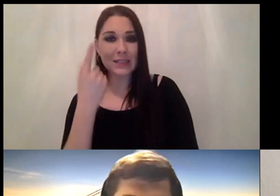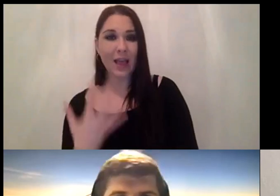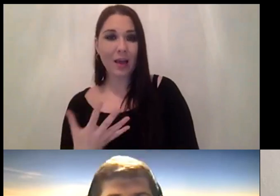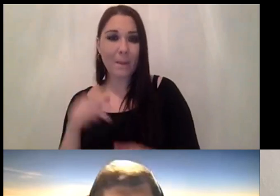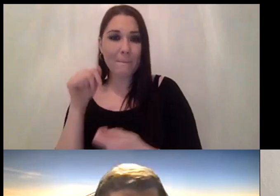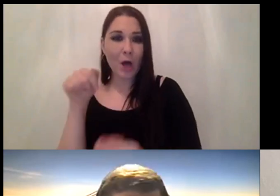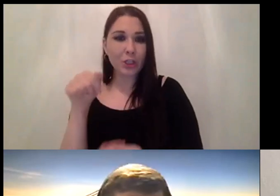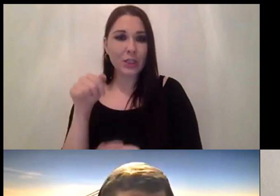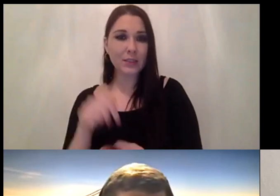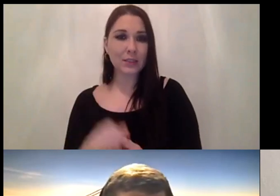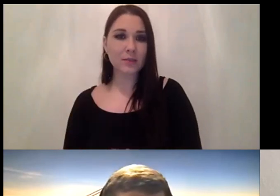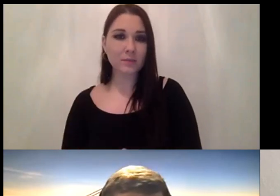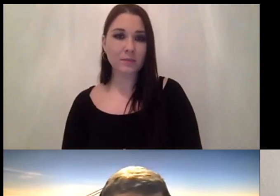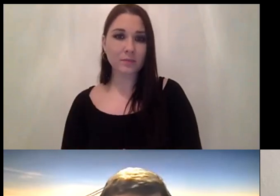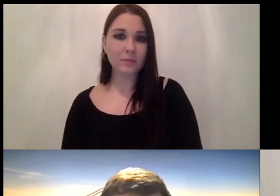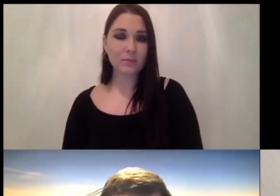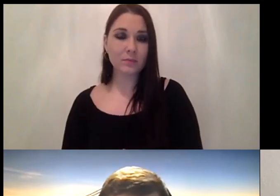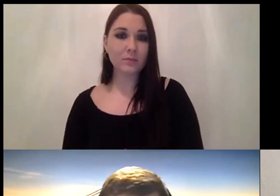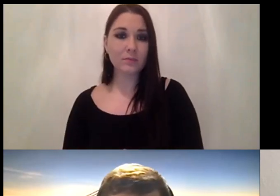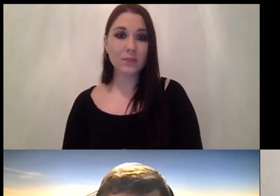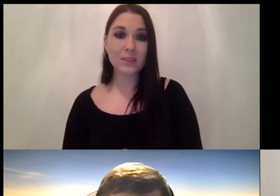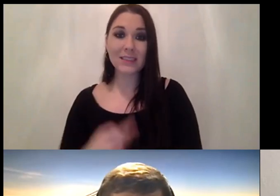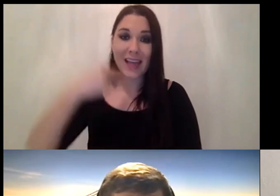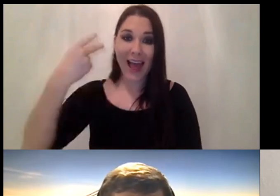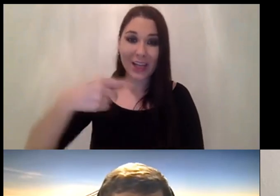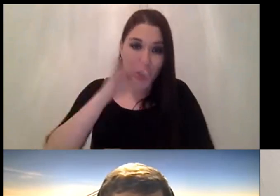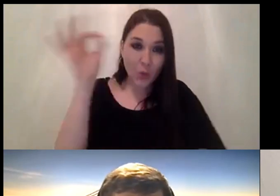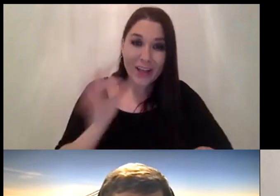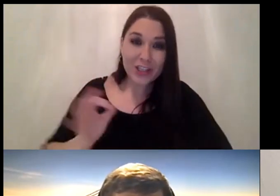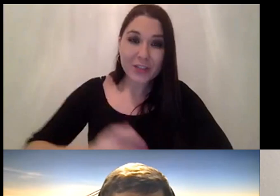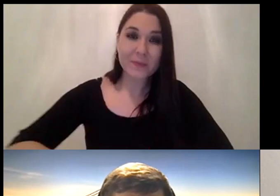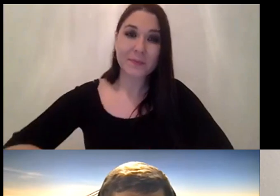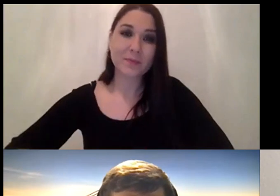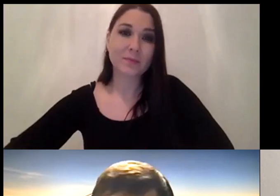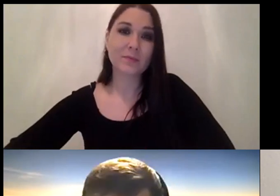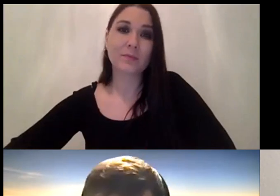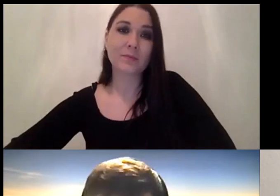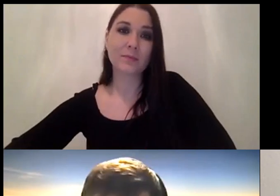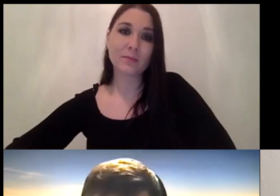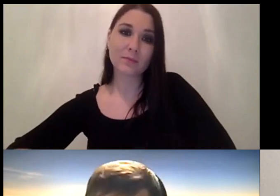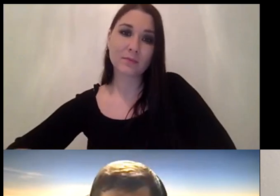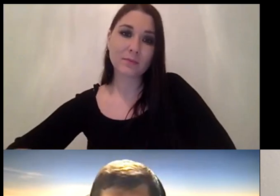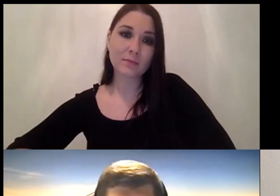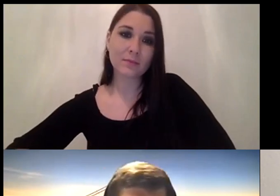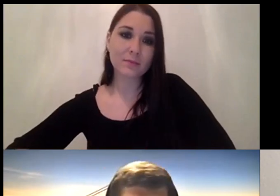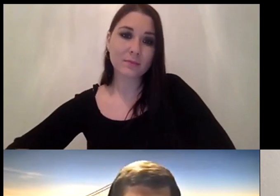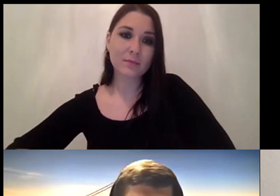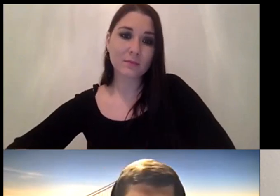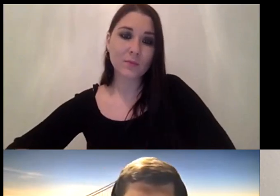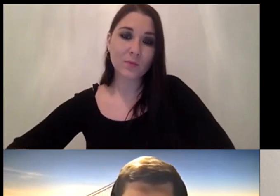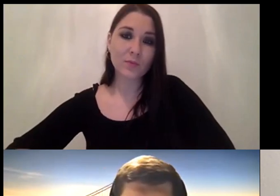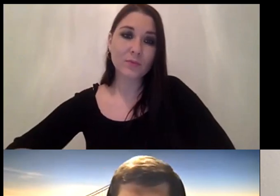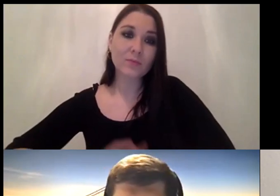so does that more or less answer the question yeah i look i i was